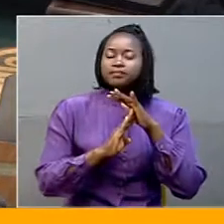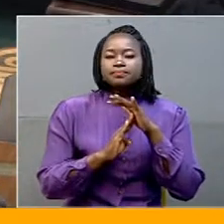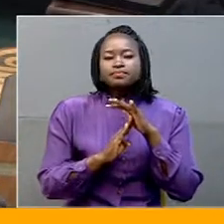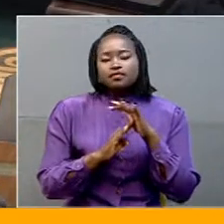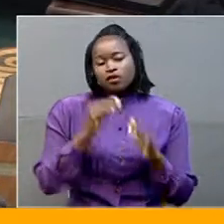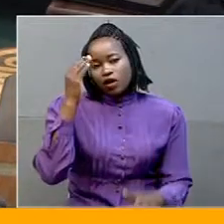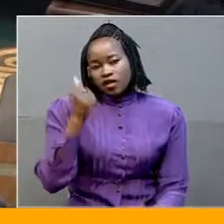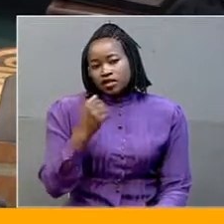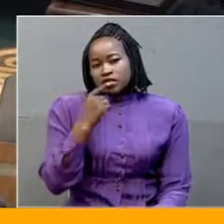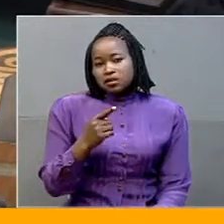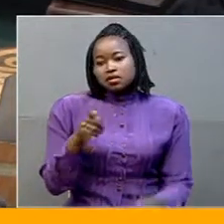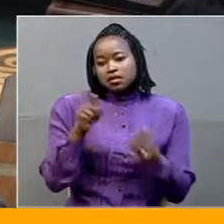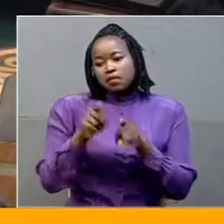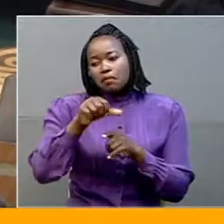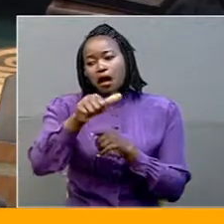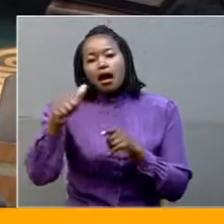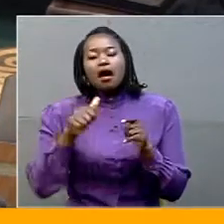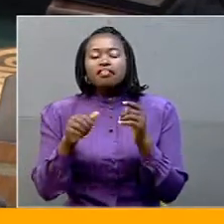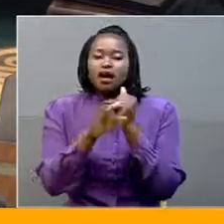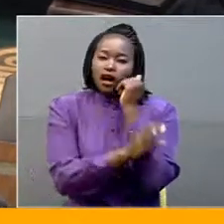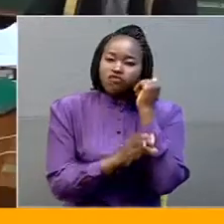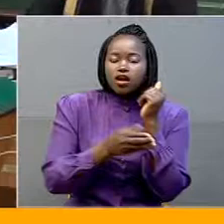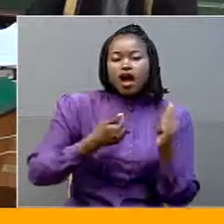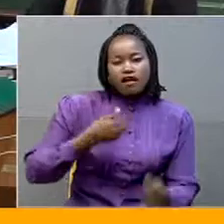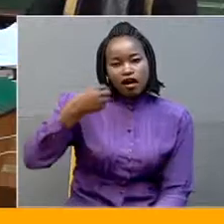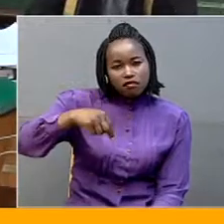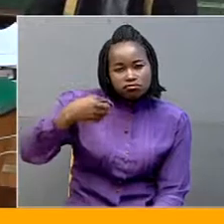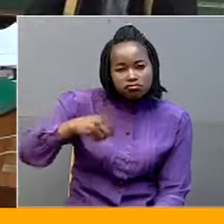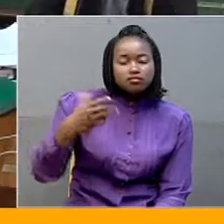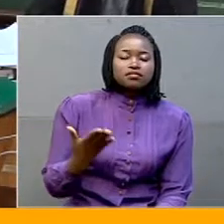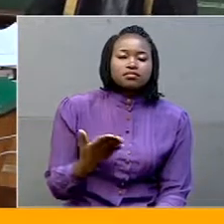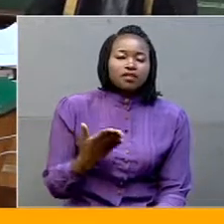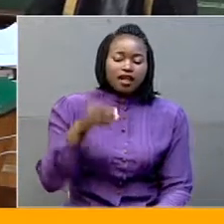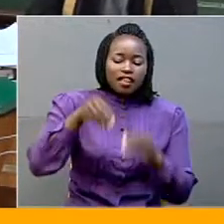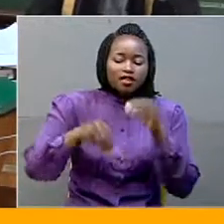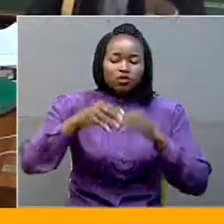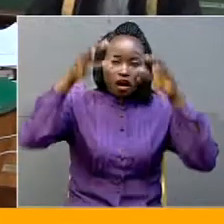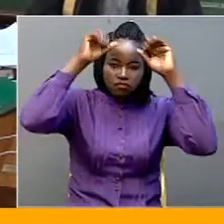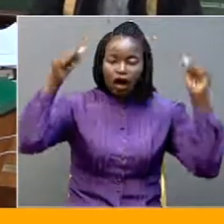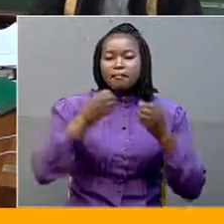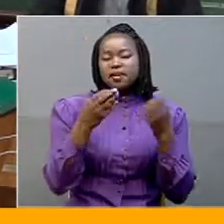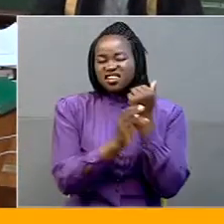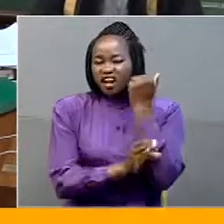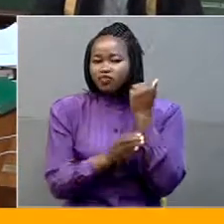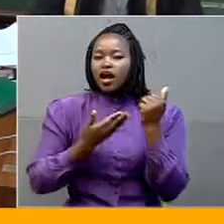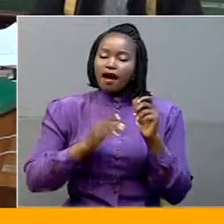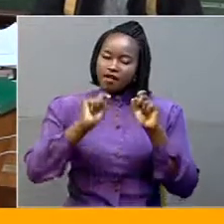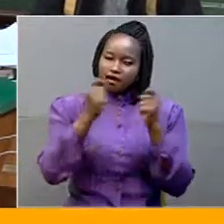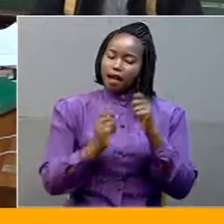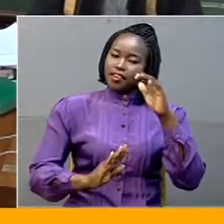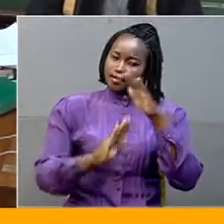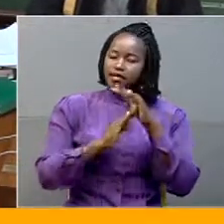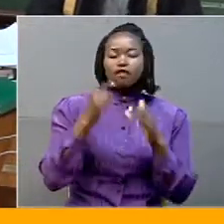even among countries without age restrictions as a qualification for election as president, most of such countries have got term limits on persons